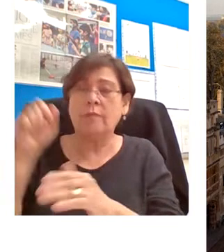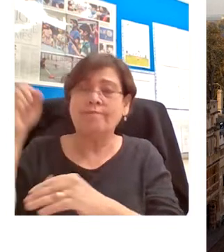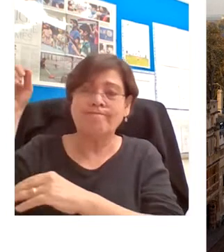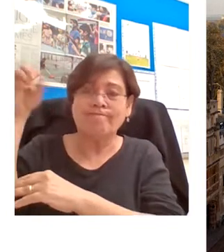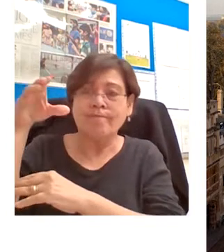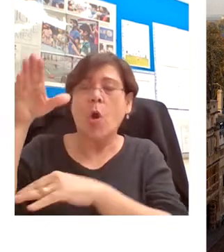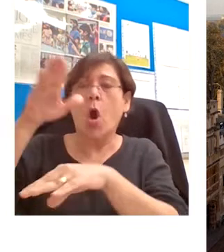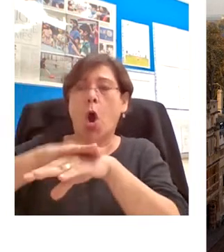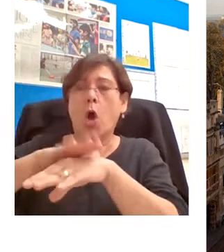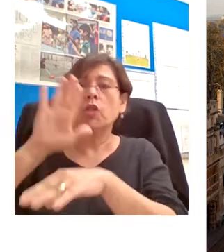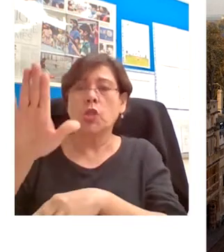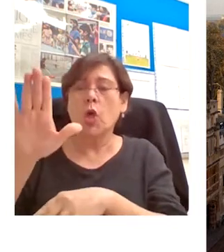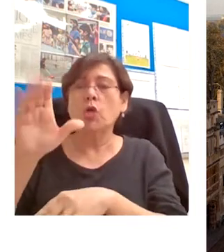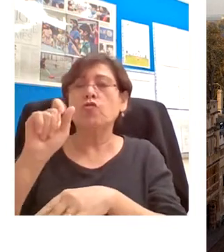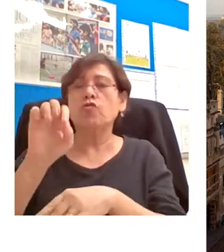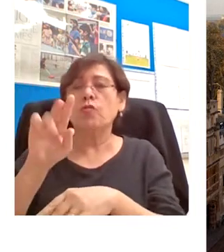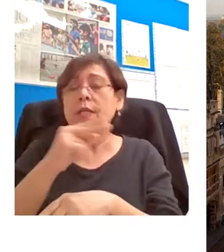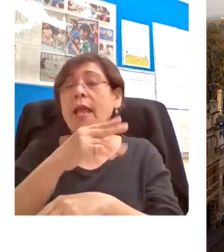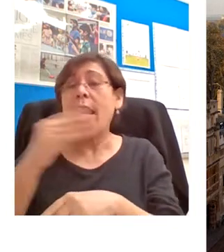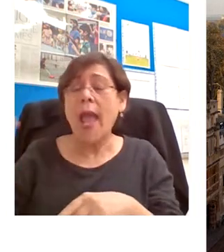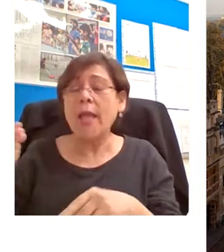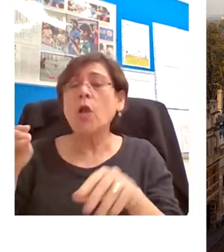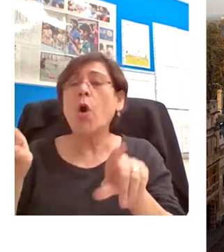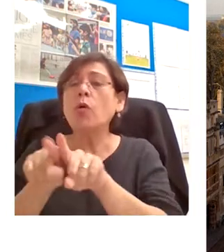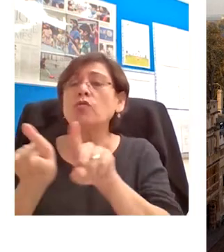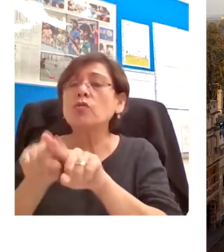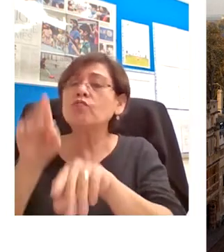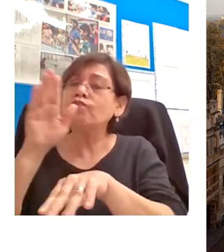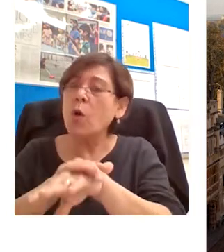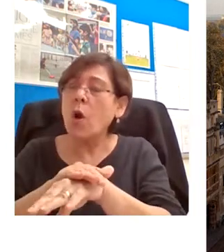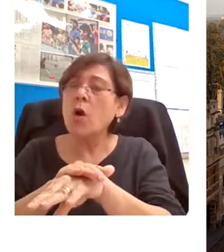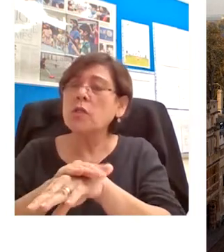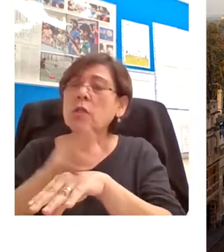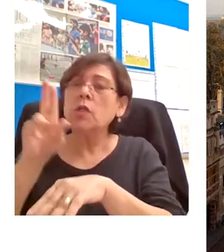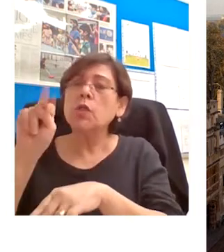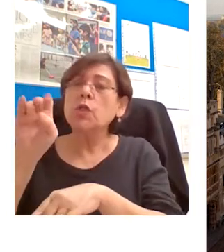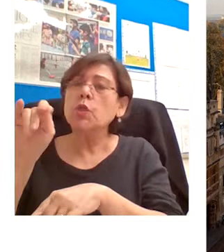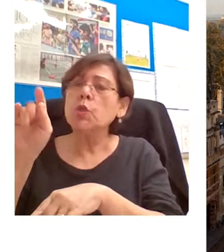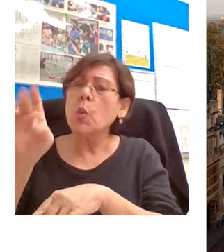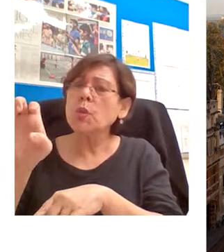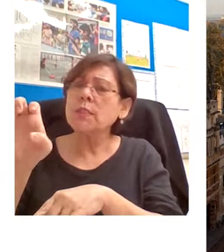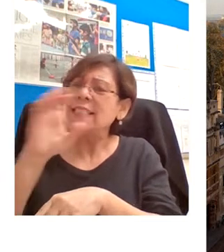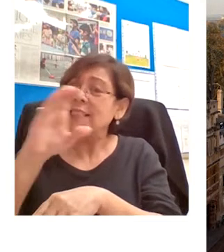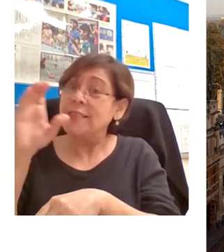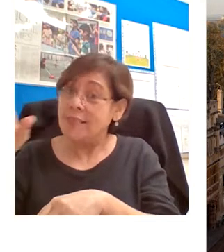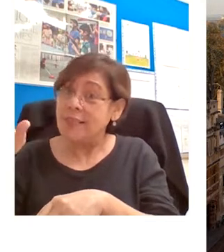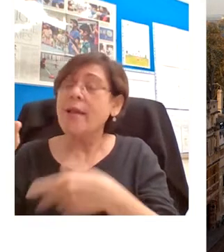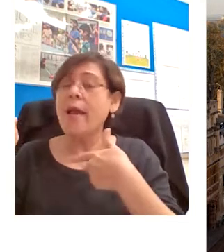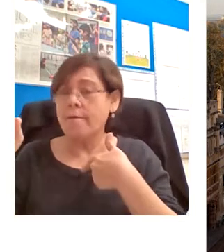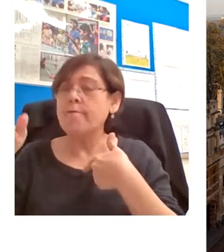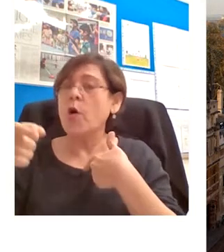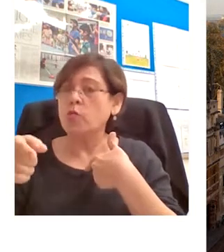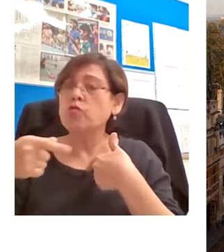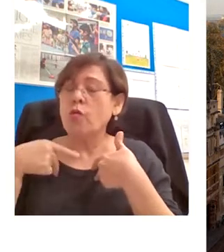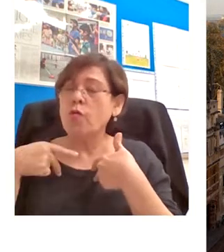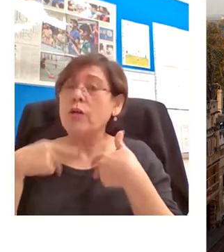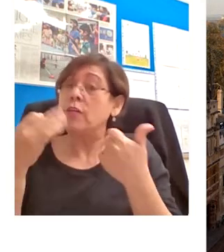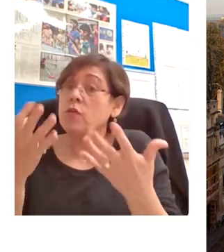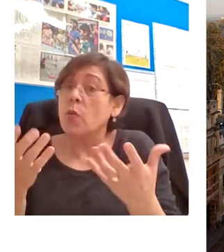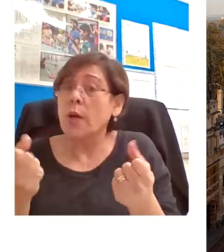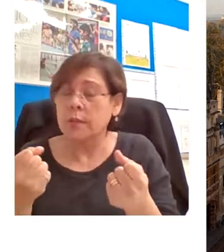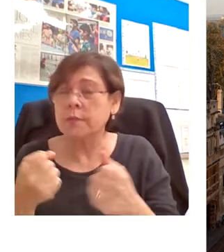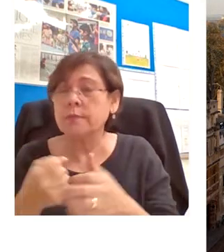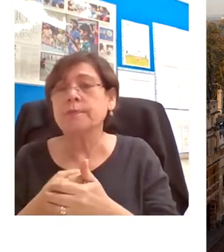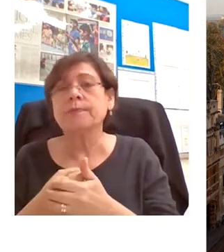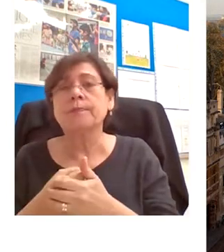option if that's helpful to you as well. So now let me hand over to Lucy Watkins, Regional Director,